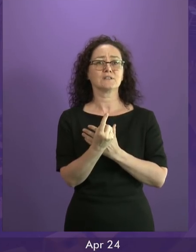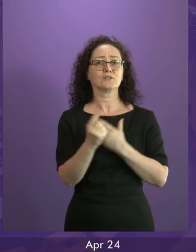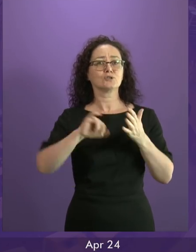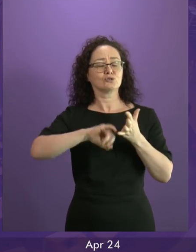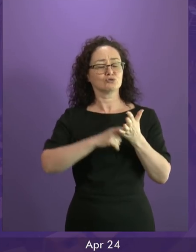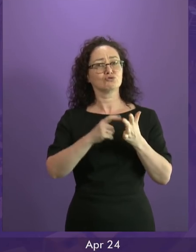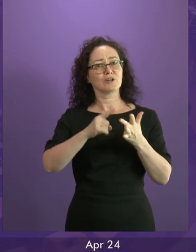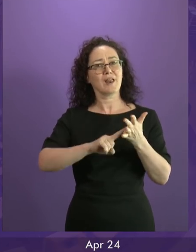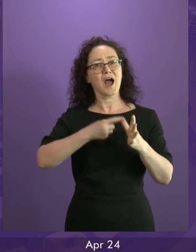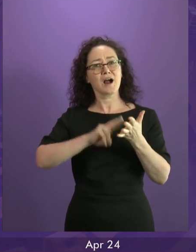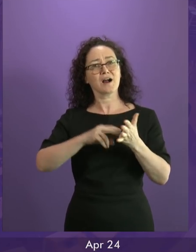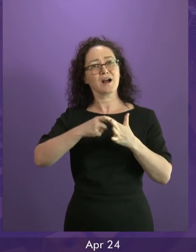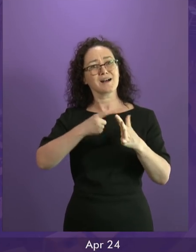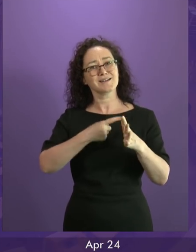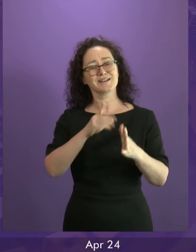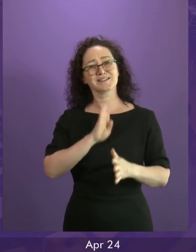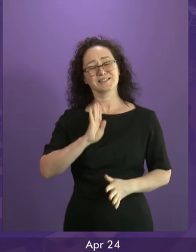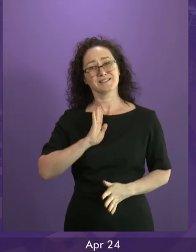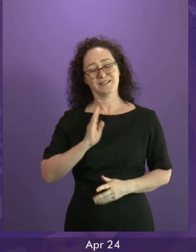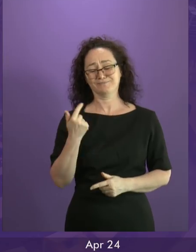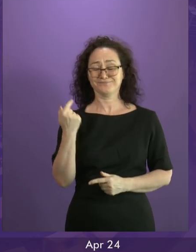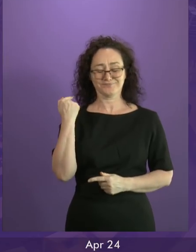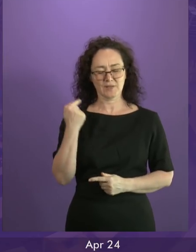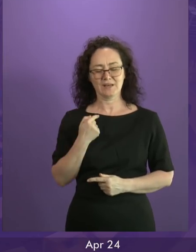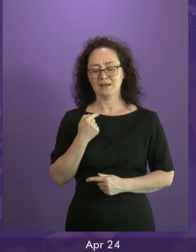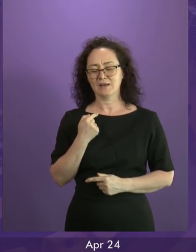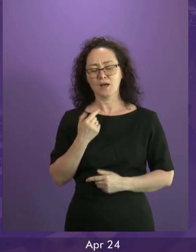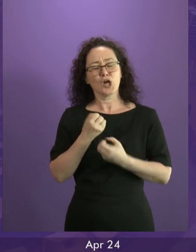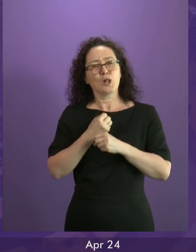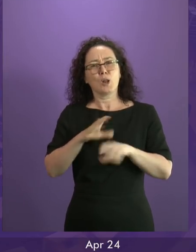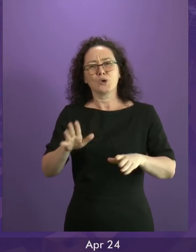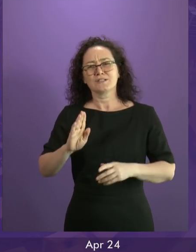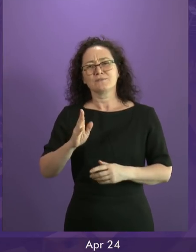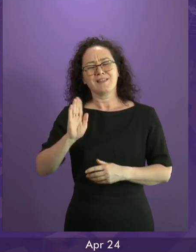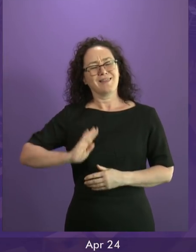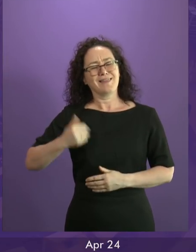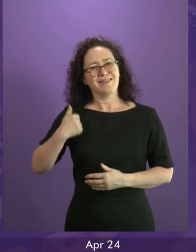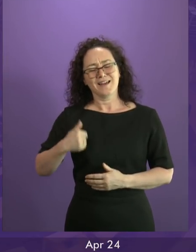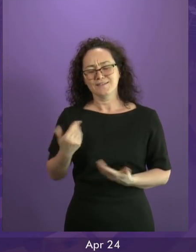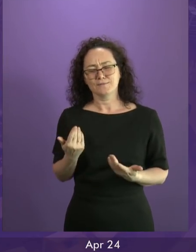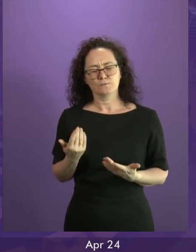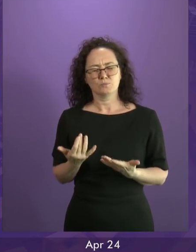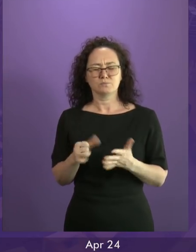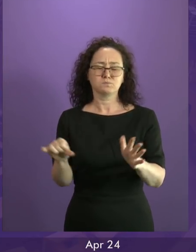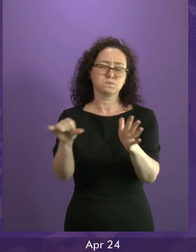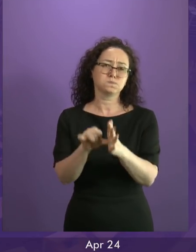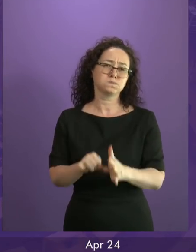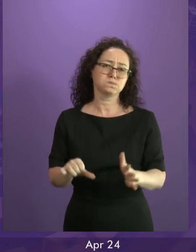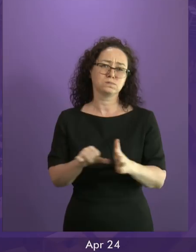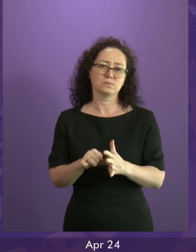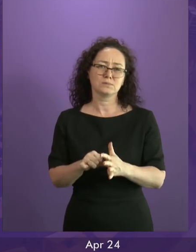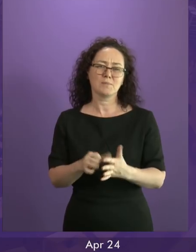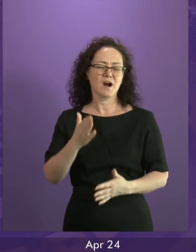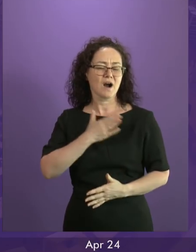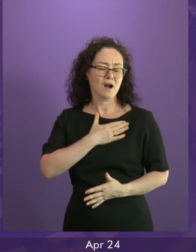Senseless loss of life on such a scale is difficult for any of us to comprehend and my heartfelt condolences go to the bereaved and